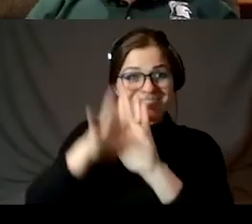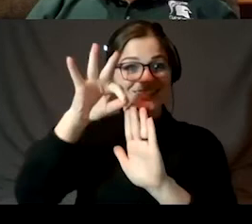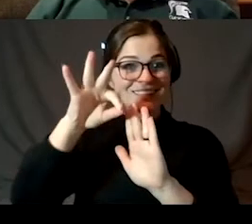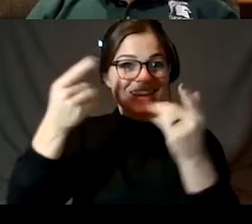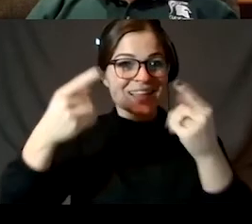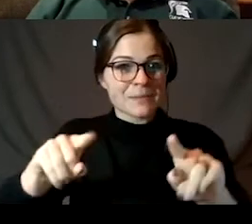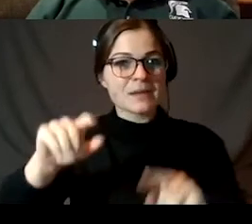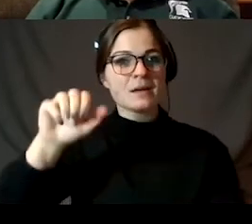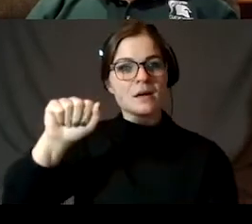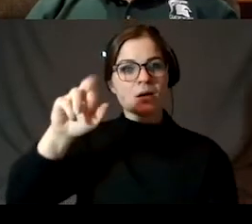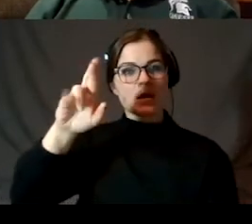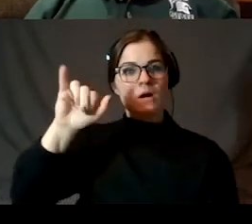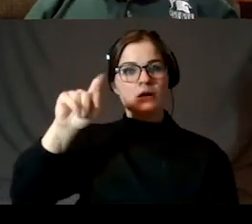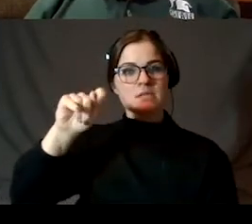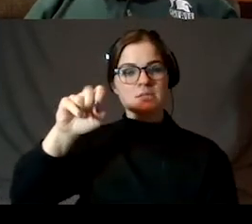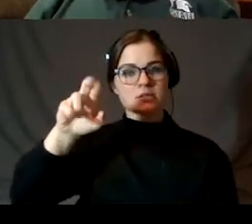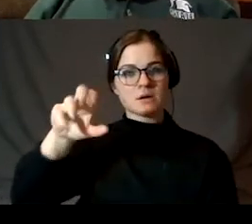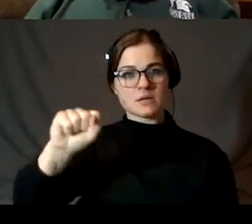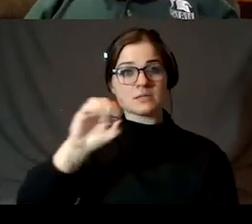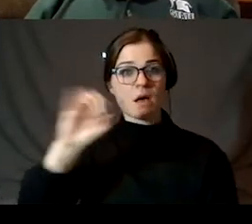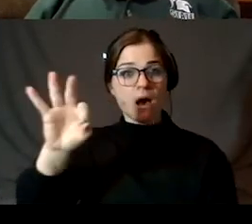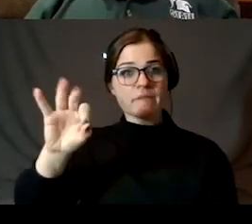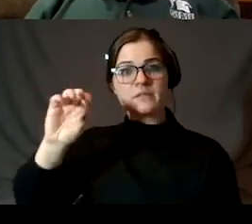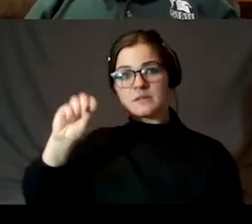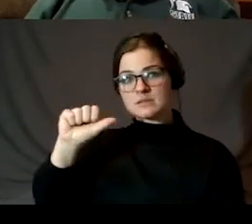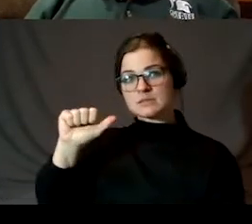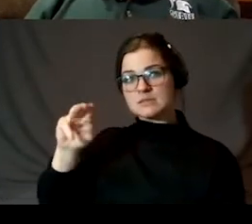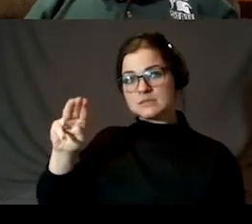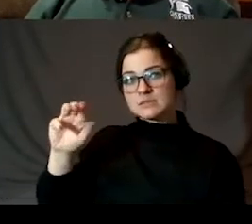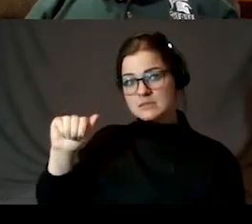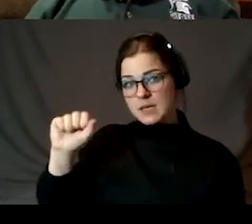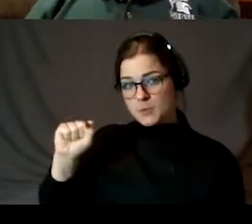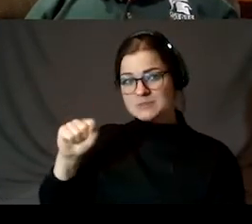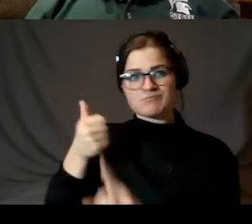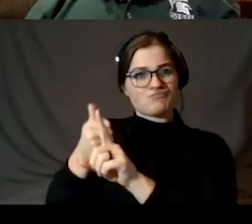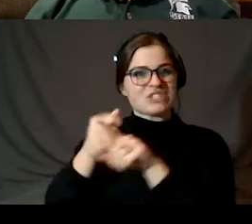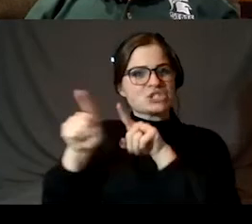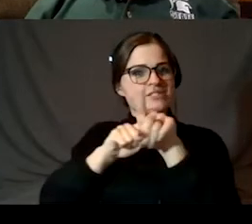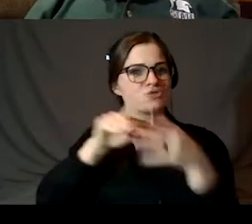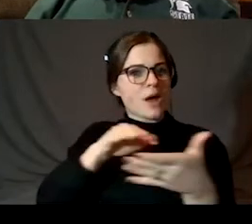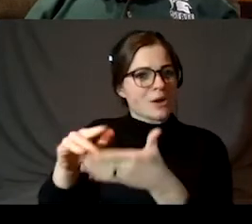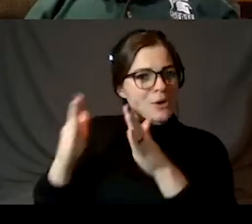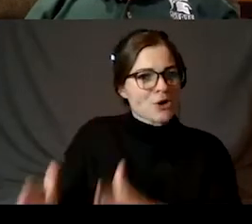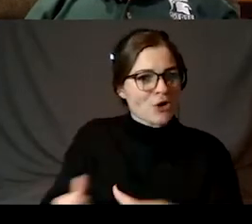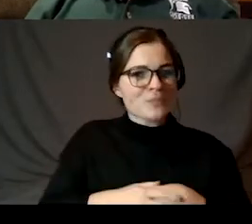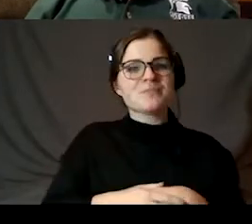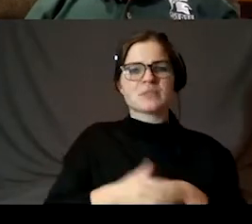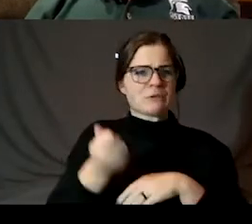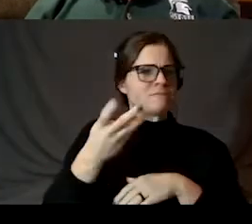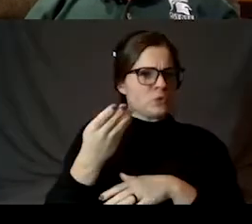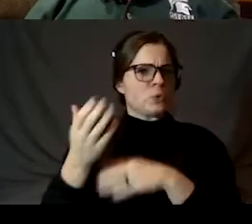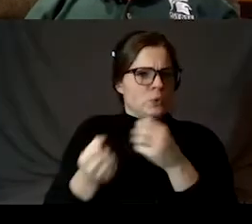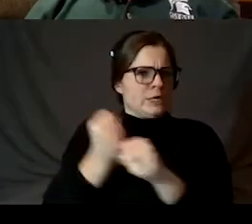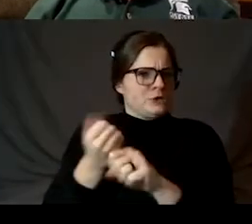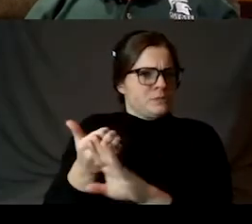Aristarchus of Samos, a great astronomer, hundreds of years before Christ. He was the first to